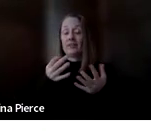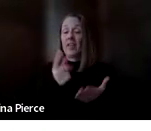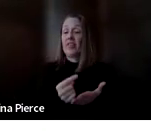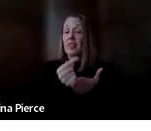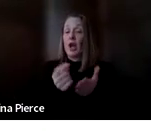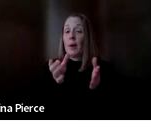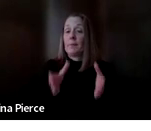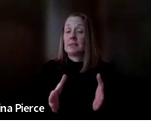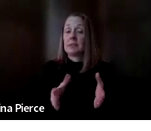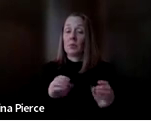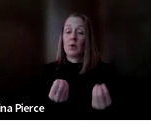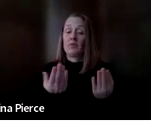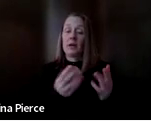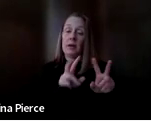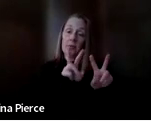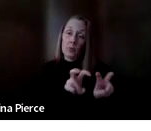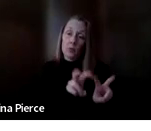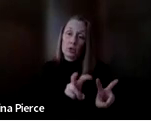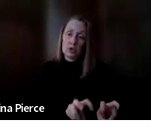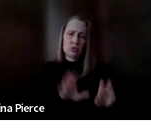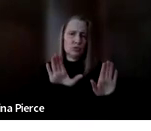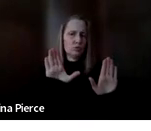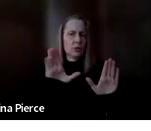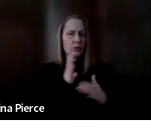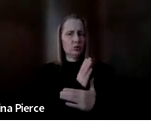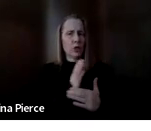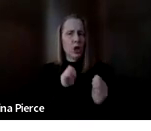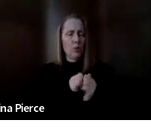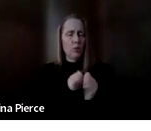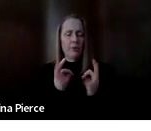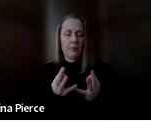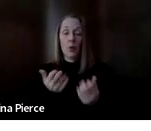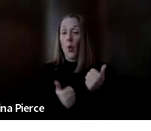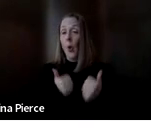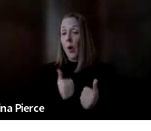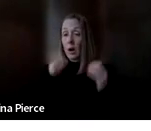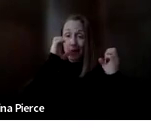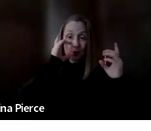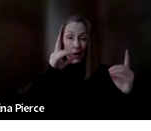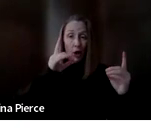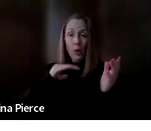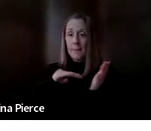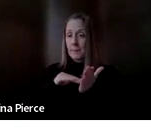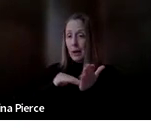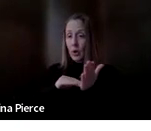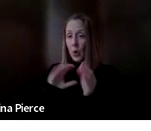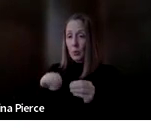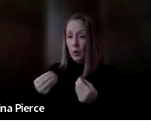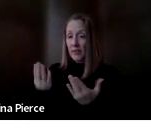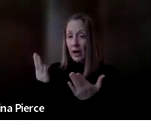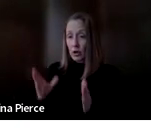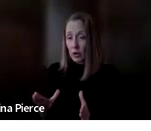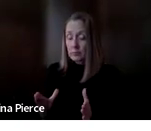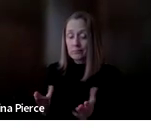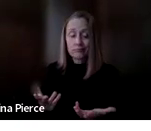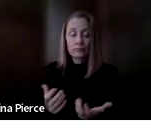evaluations, it's a great thing to share with families, or if you're any other educator or medical provider or support person, it's a great thing to